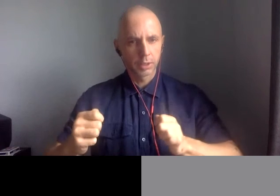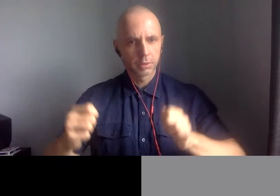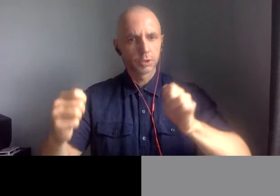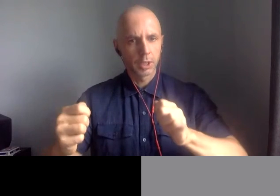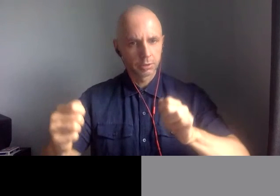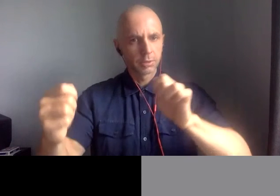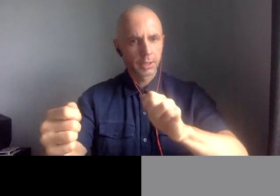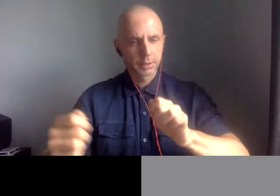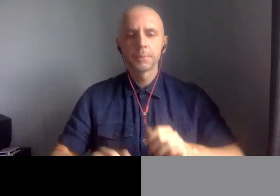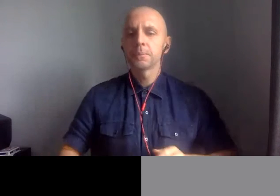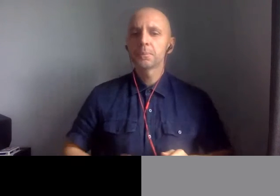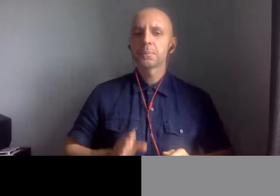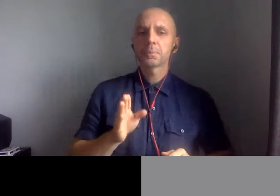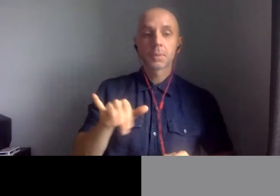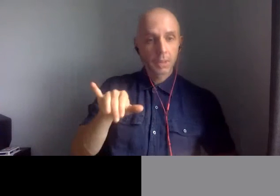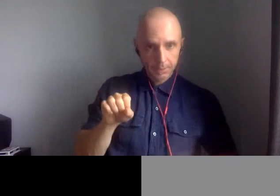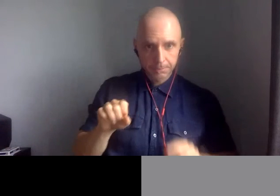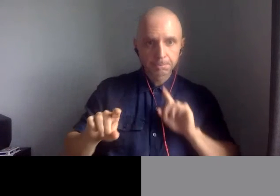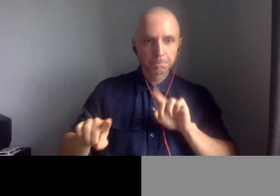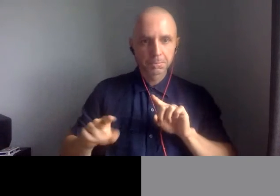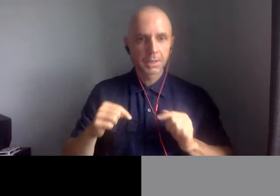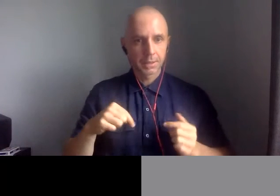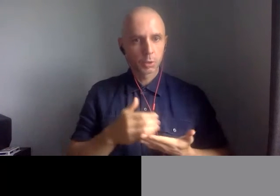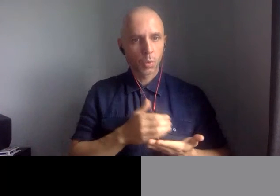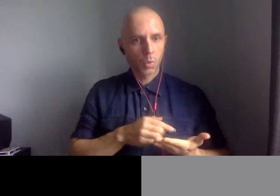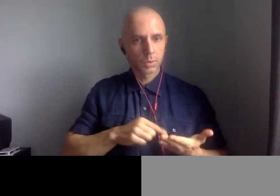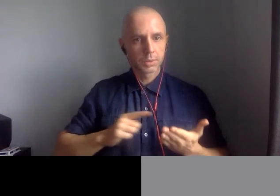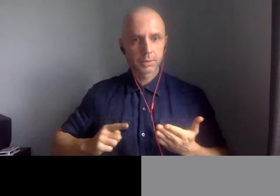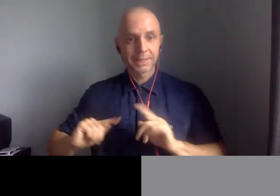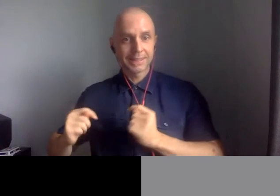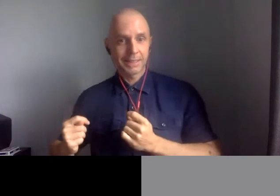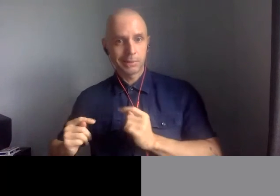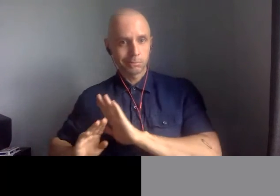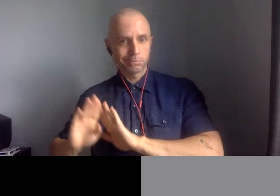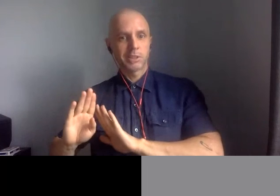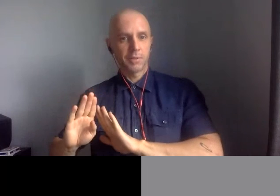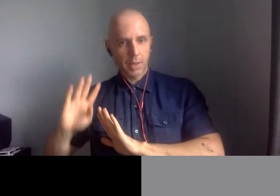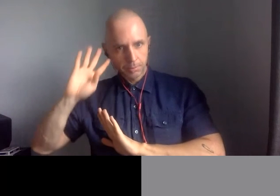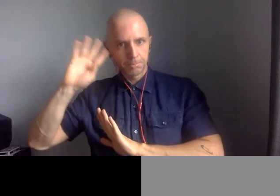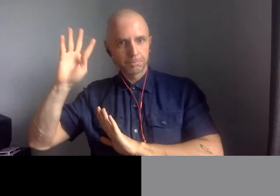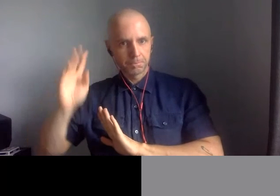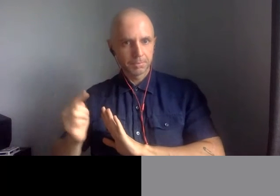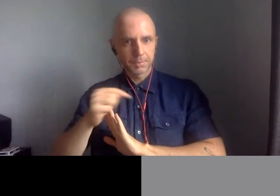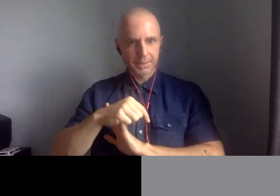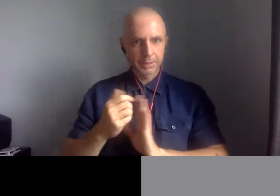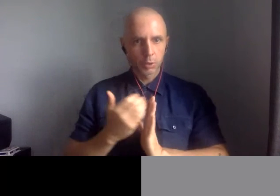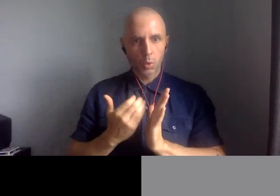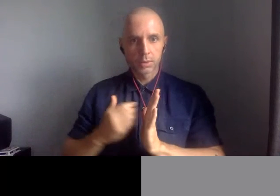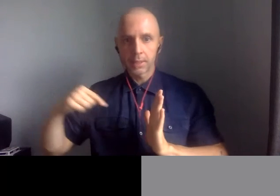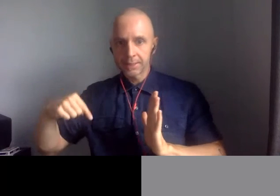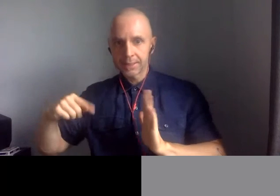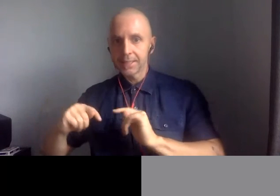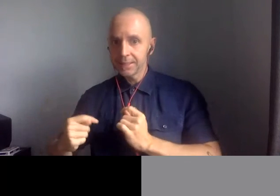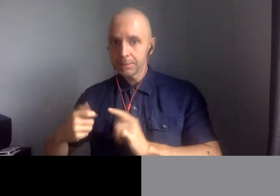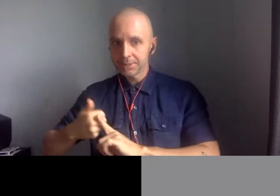The course is developed by a team, and the team personnel does change from time to time. So